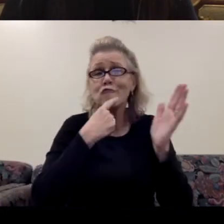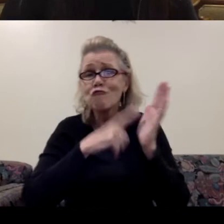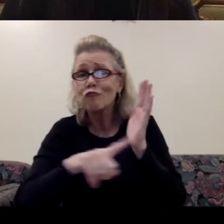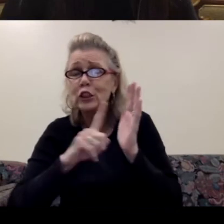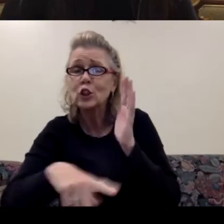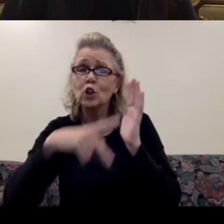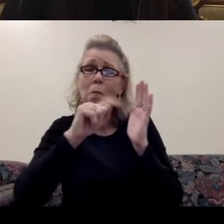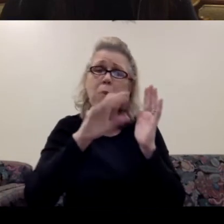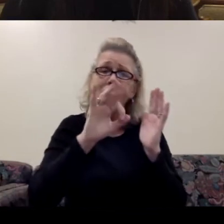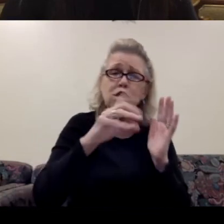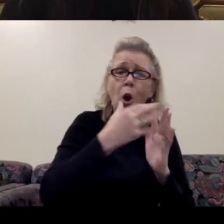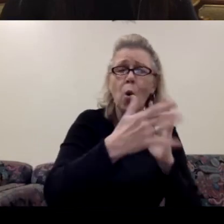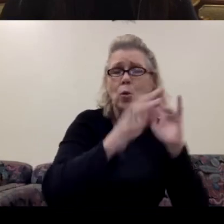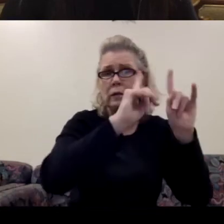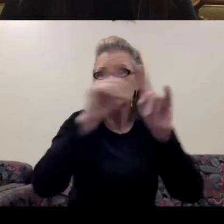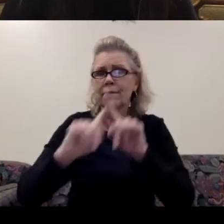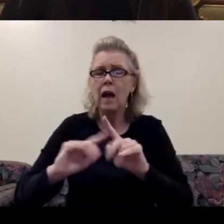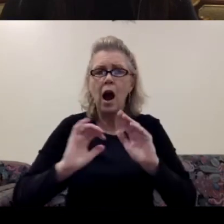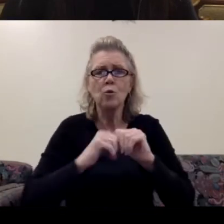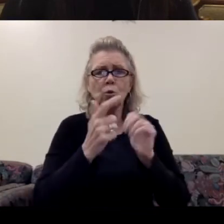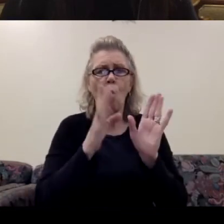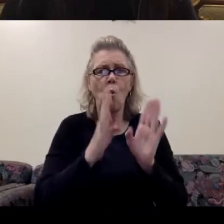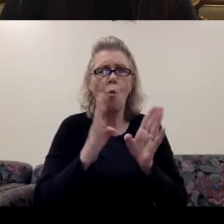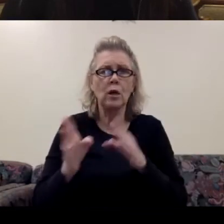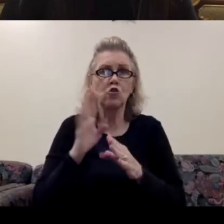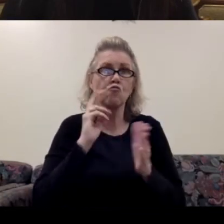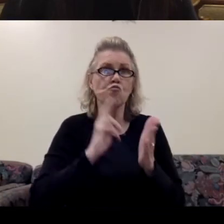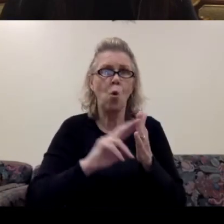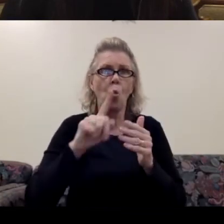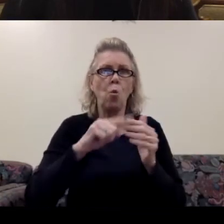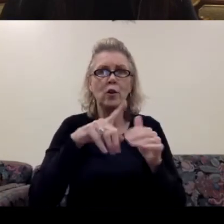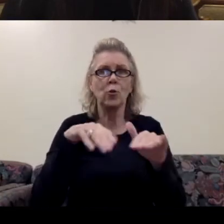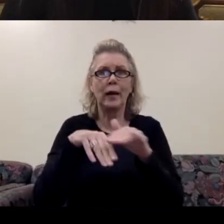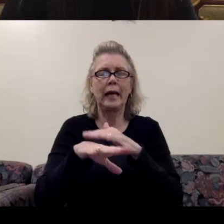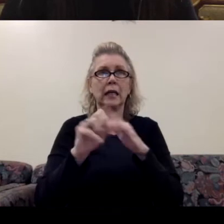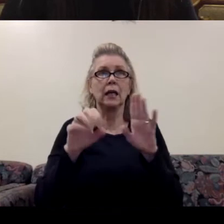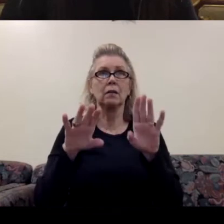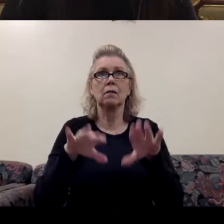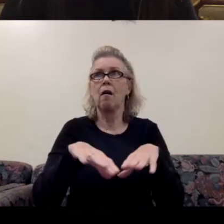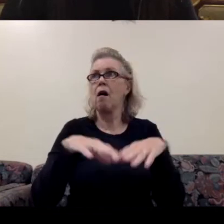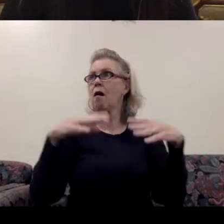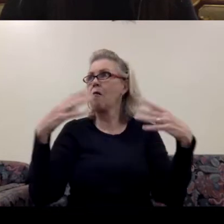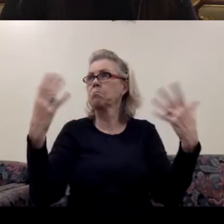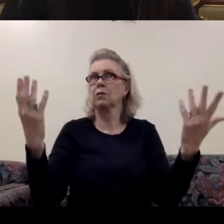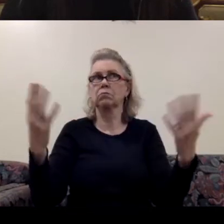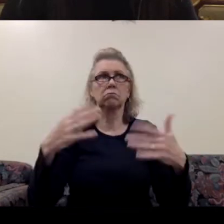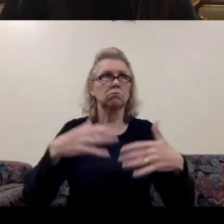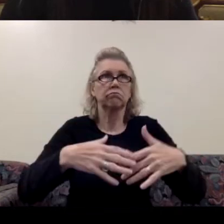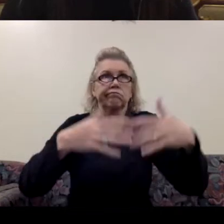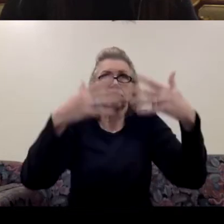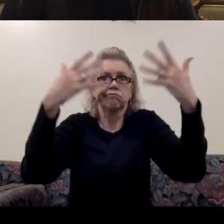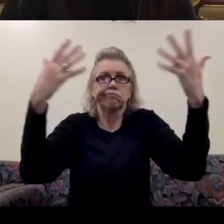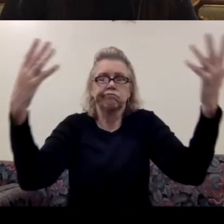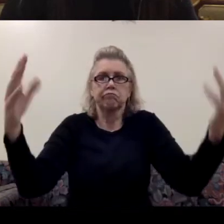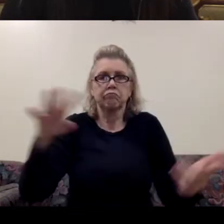your work plan or your research when you're entering into such like an open, endless opportunity, especially, you know,